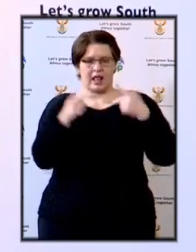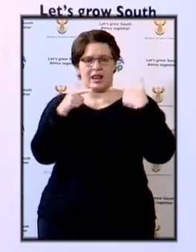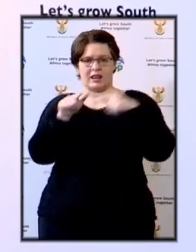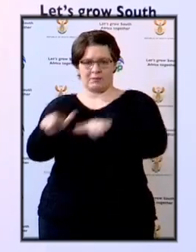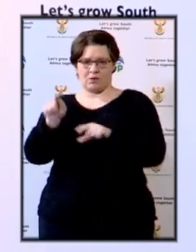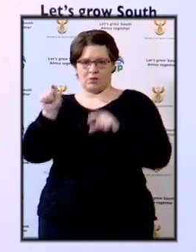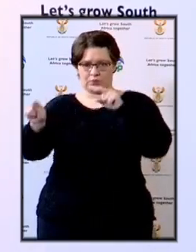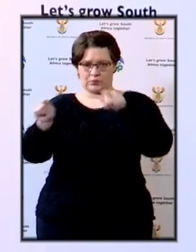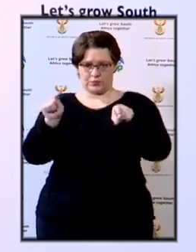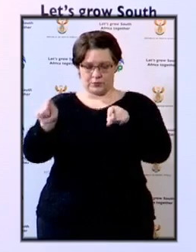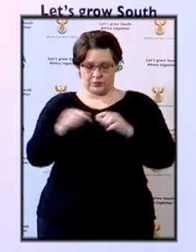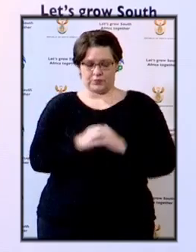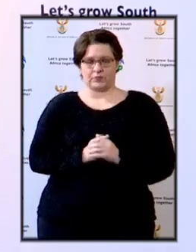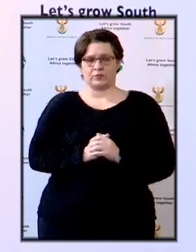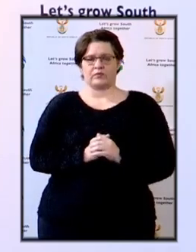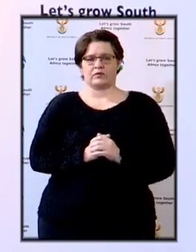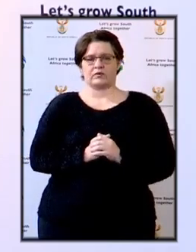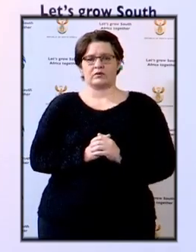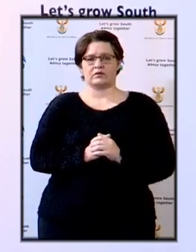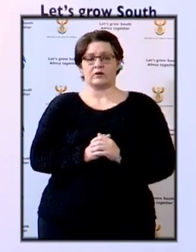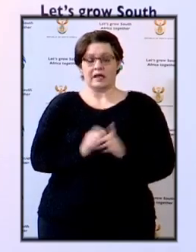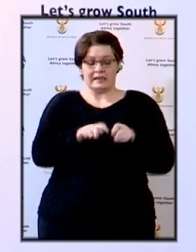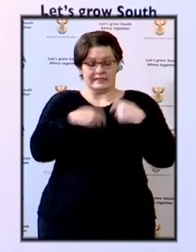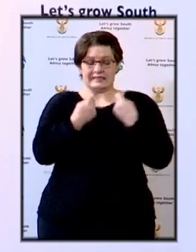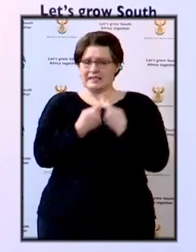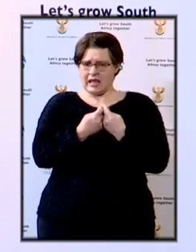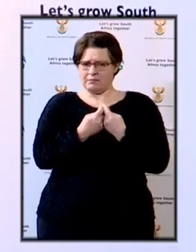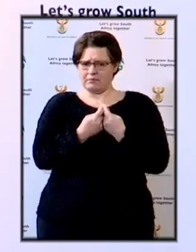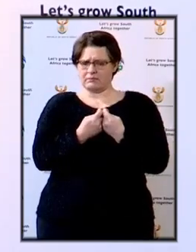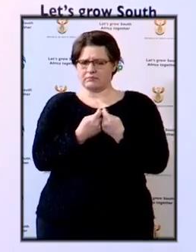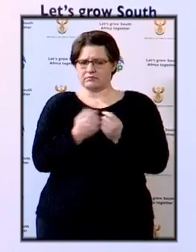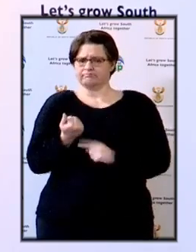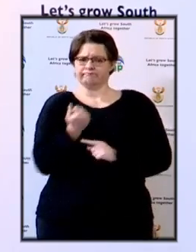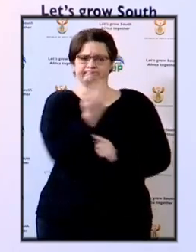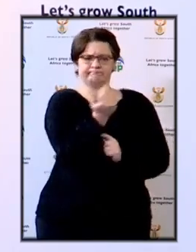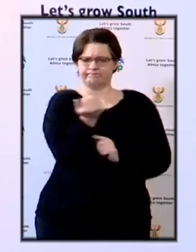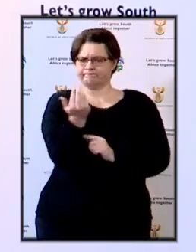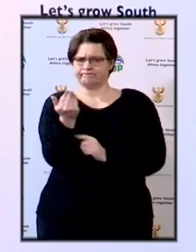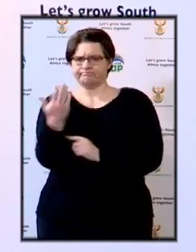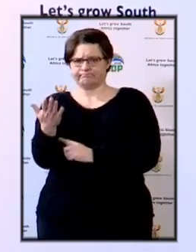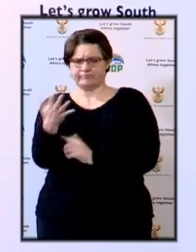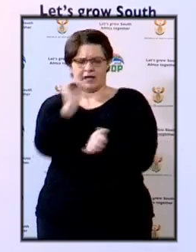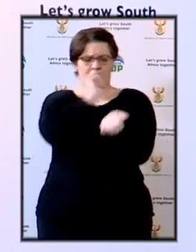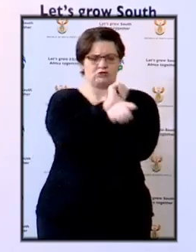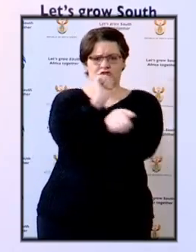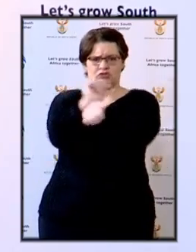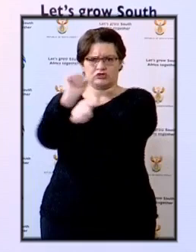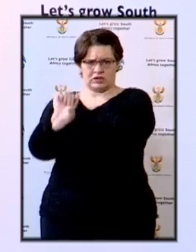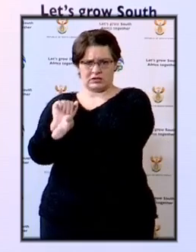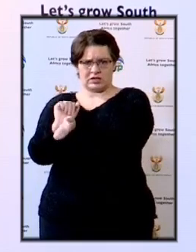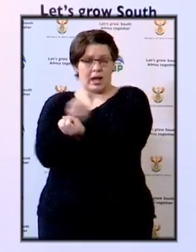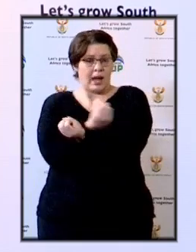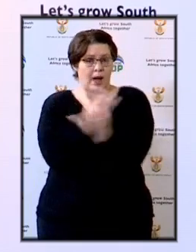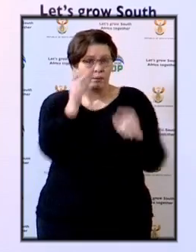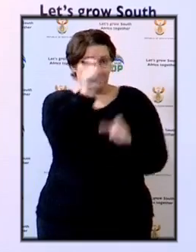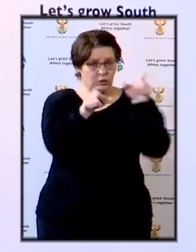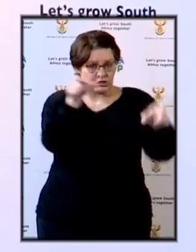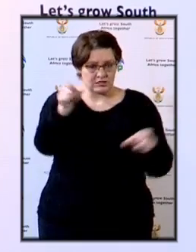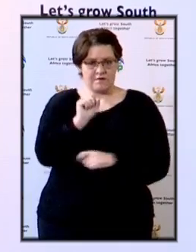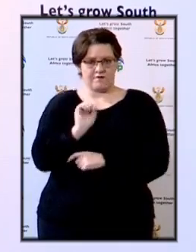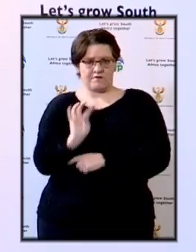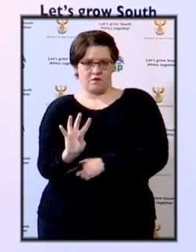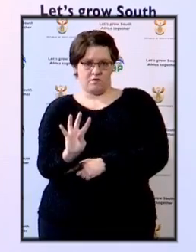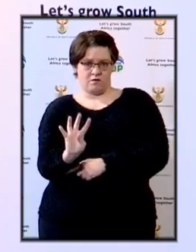provinces. The team also executed warrants of arrest on four suspects.